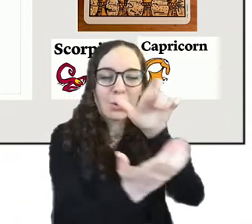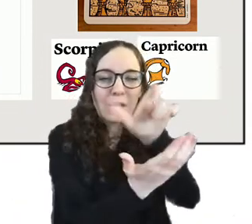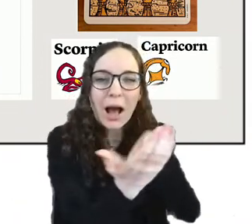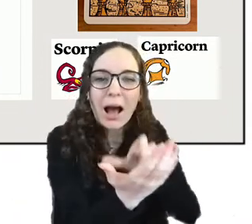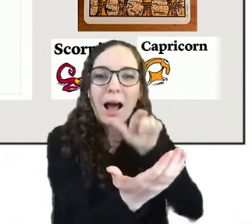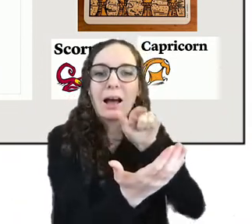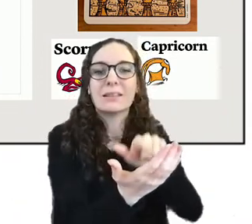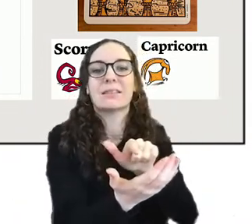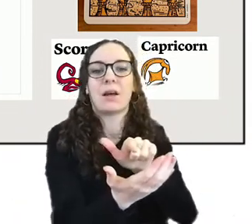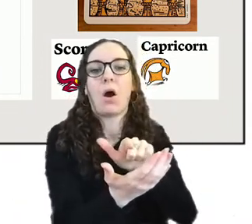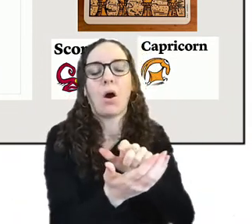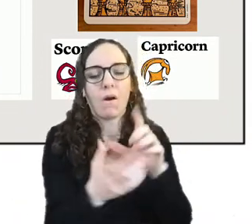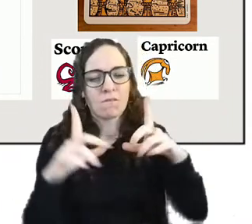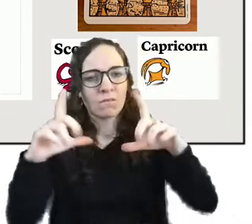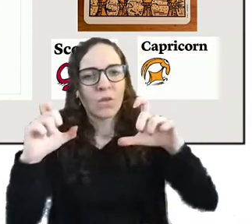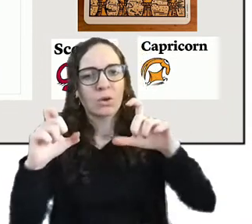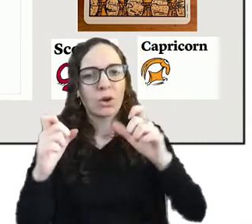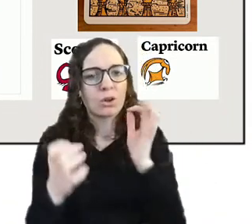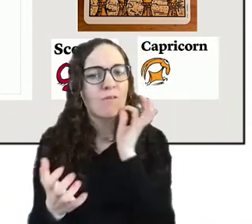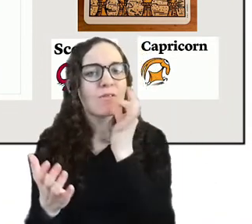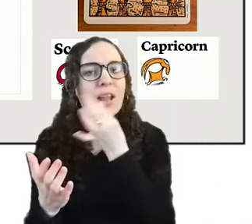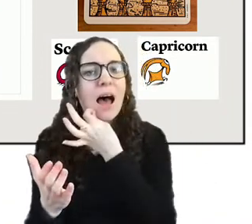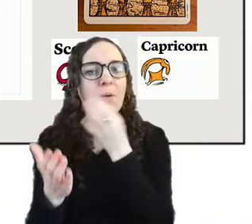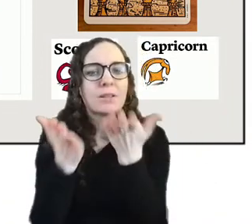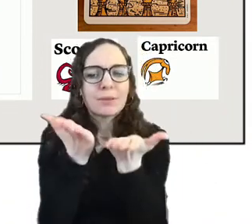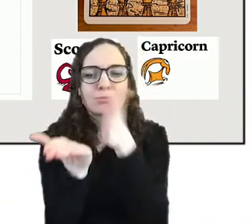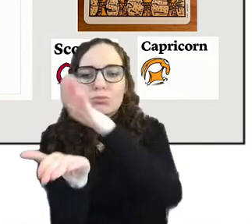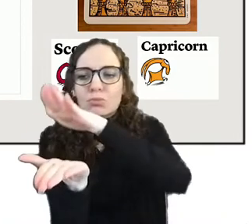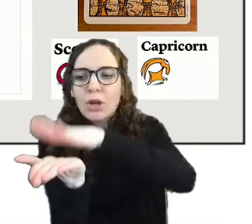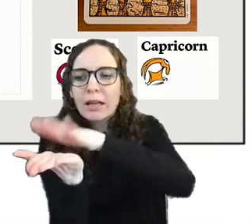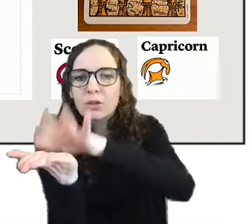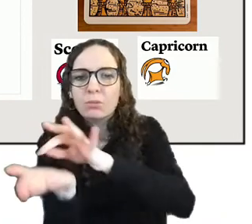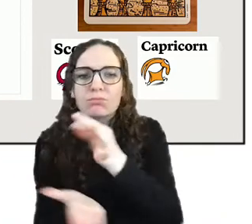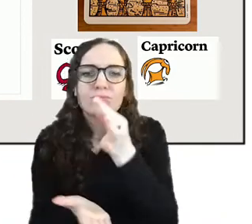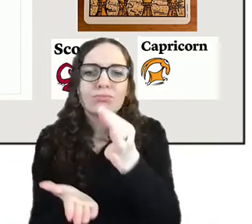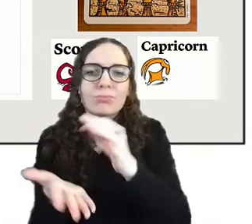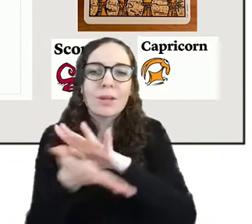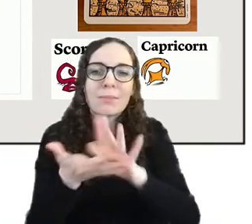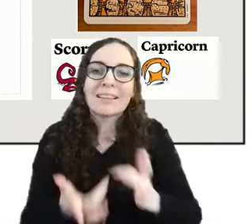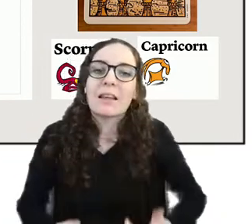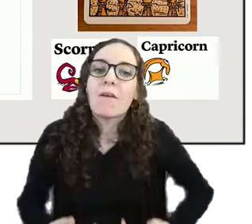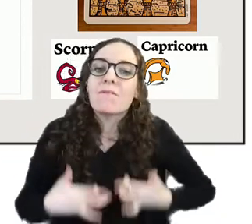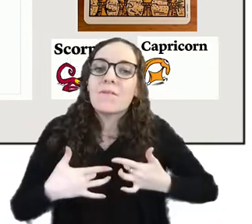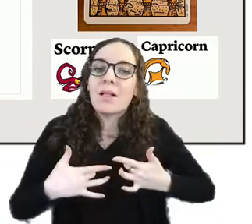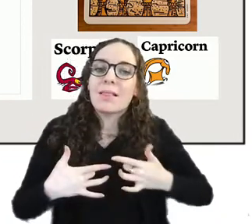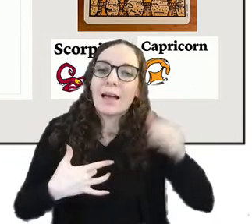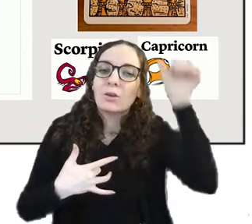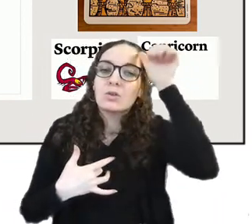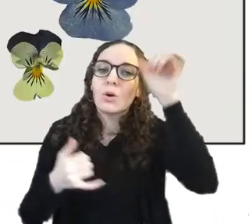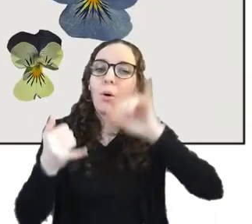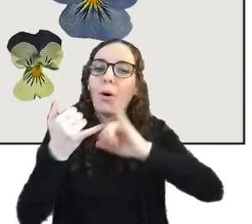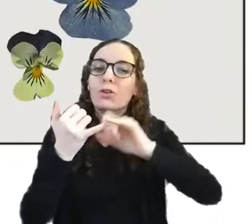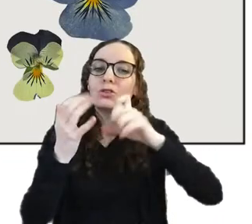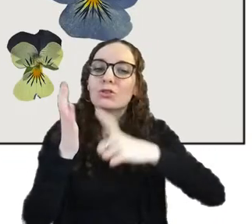flowers to make it in almost like a scrapbook experience of the pandemic